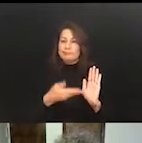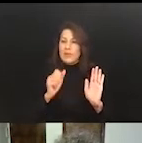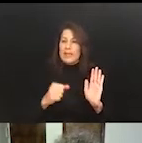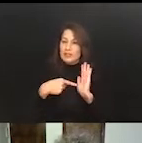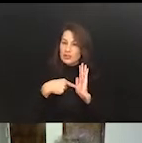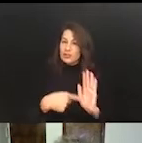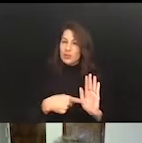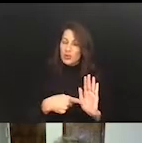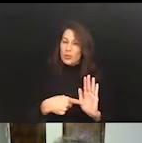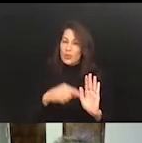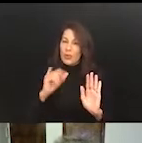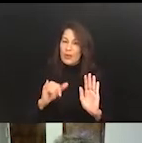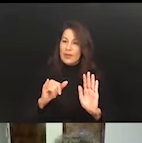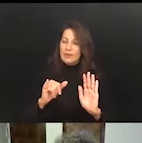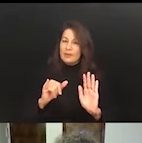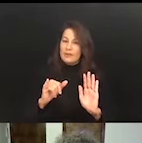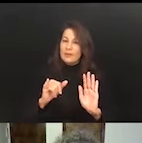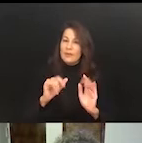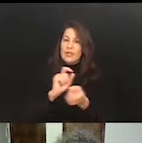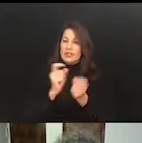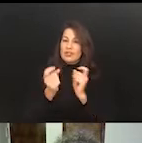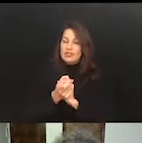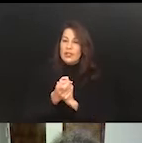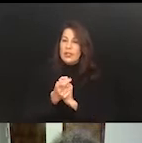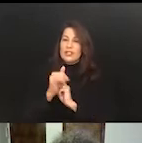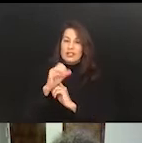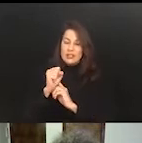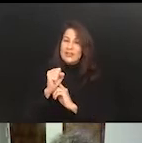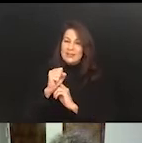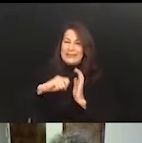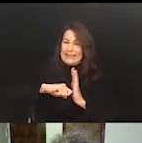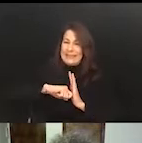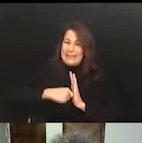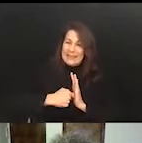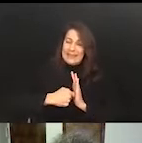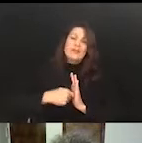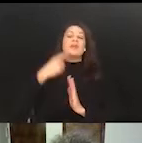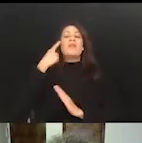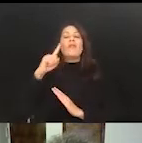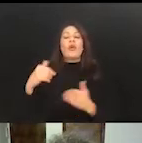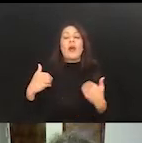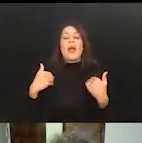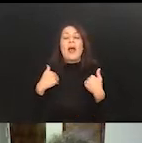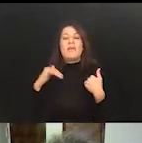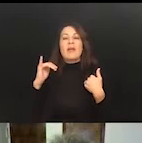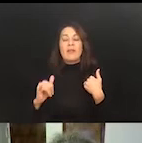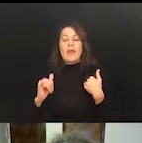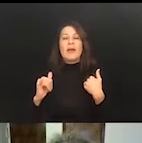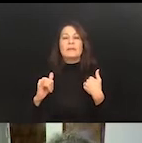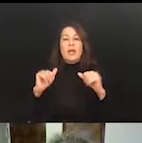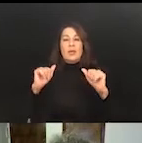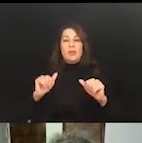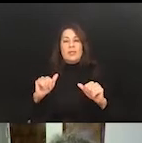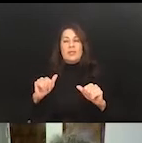change is such a key part. And having that agility is such a key